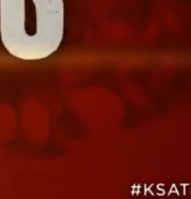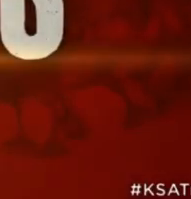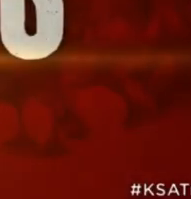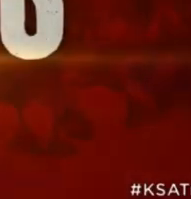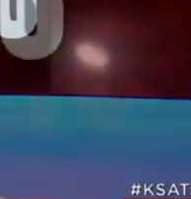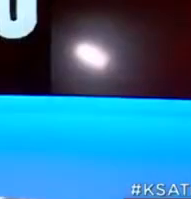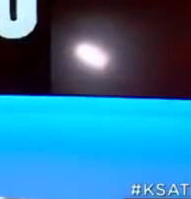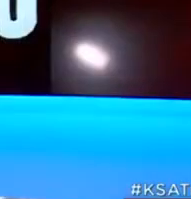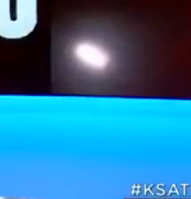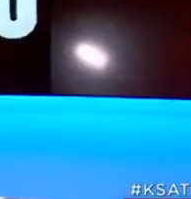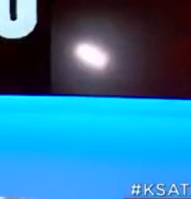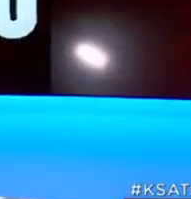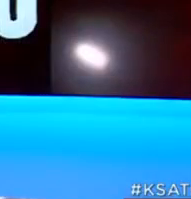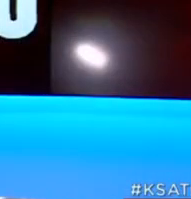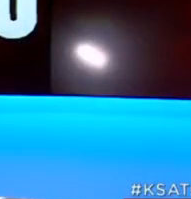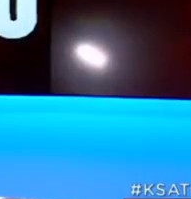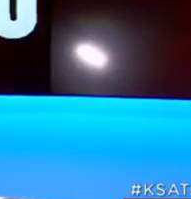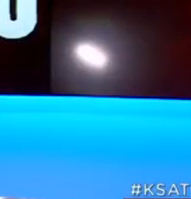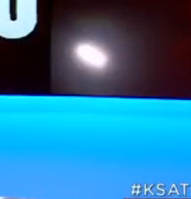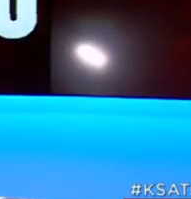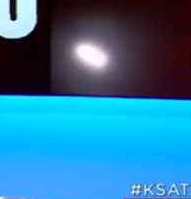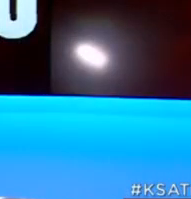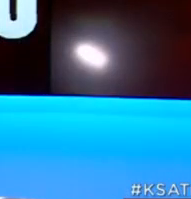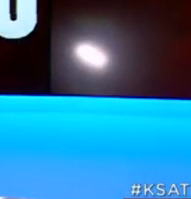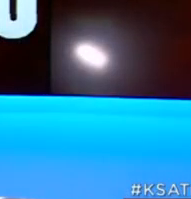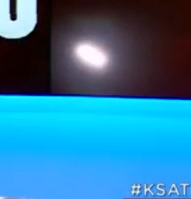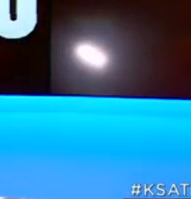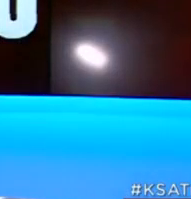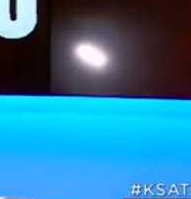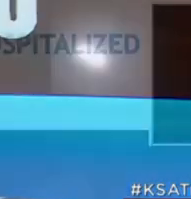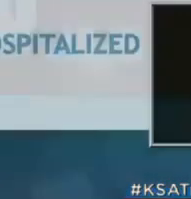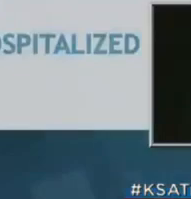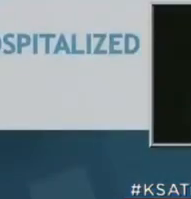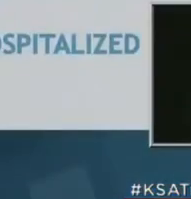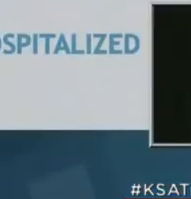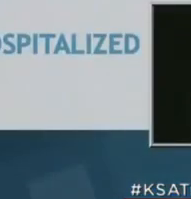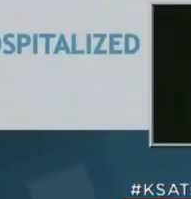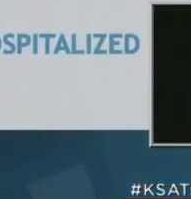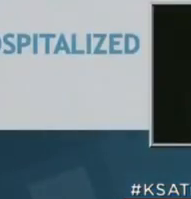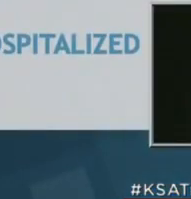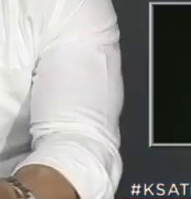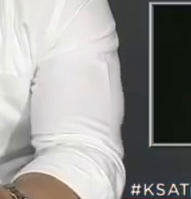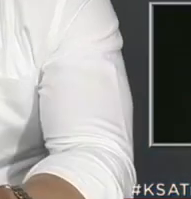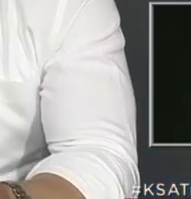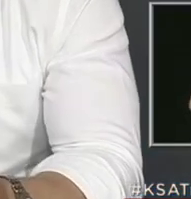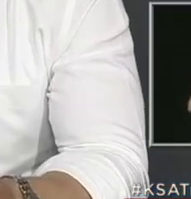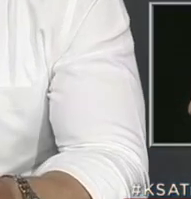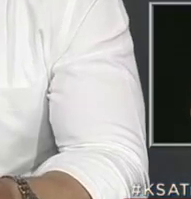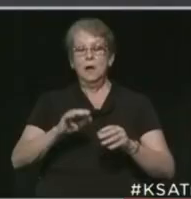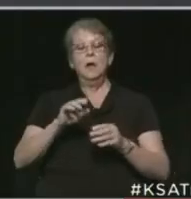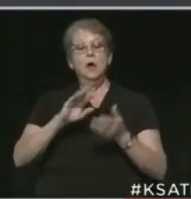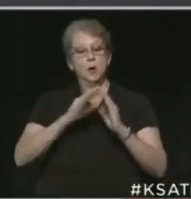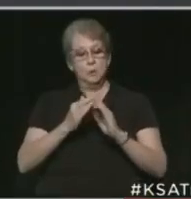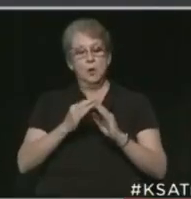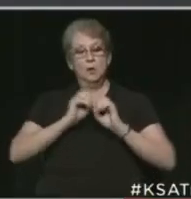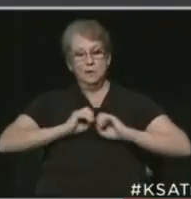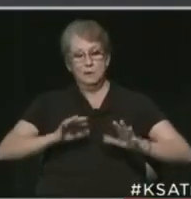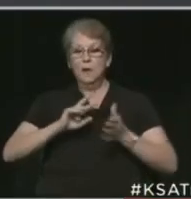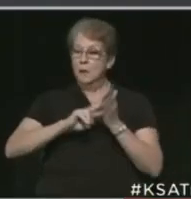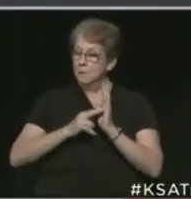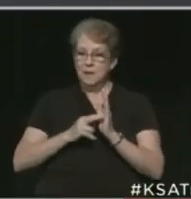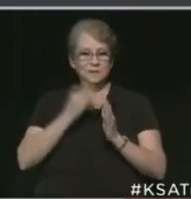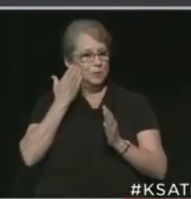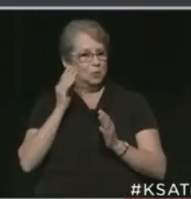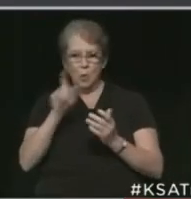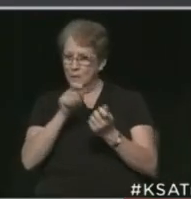We're interrupting regular programming to bring you Mayor Ron Nirenberg and Bexar County Judge Nelson Wolf's daily briefing now underway. We know exactly